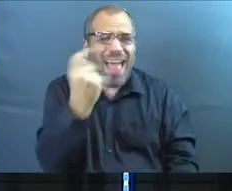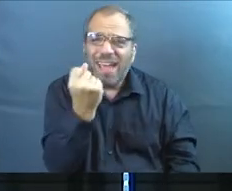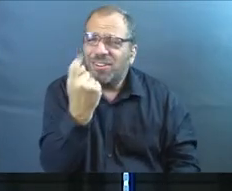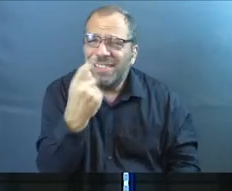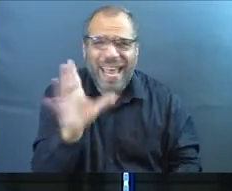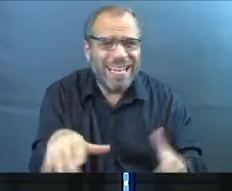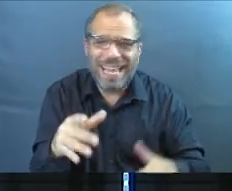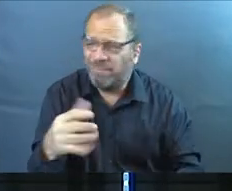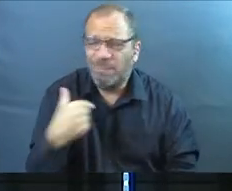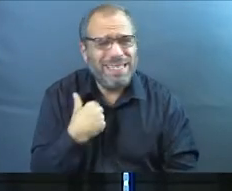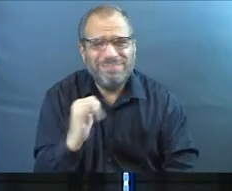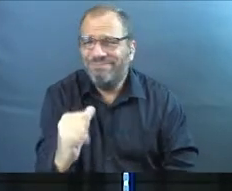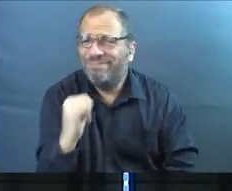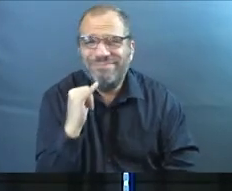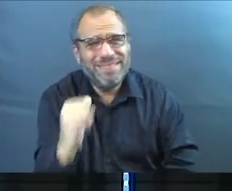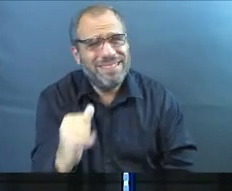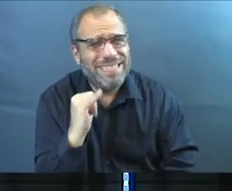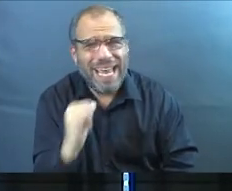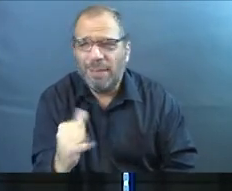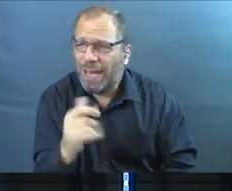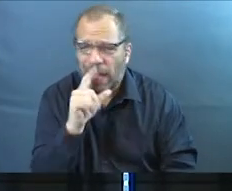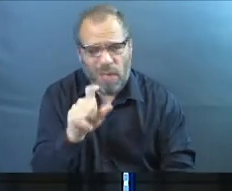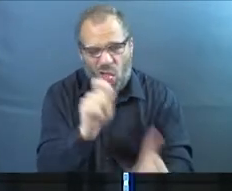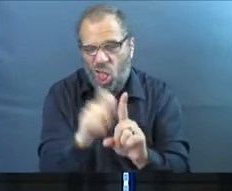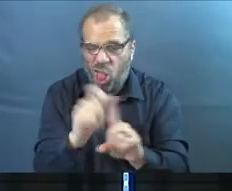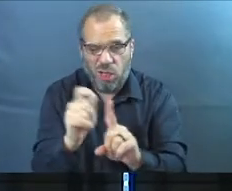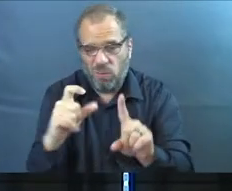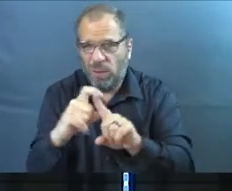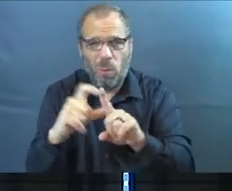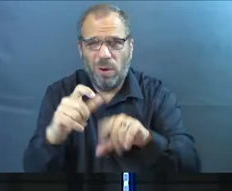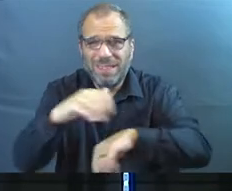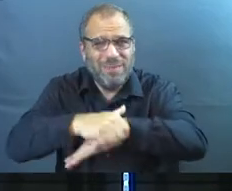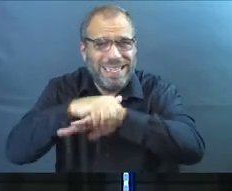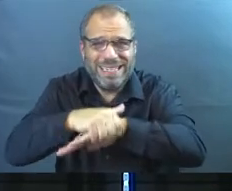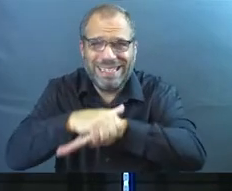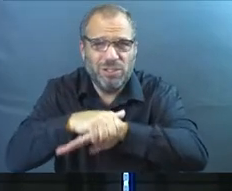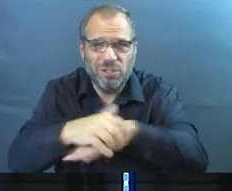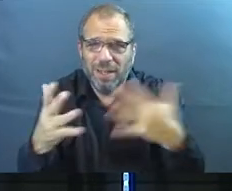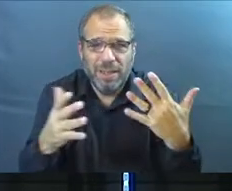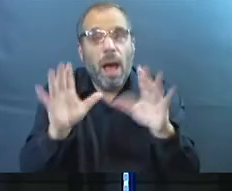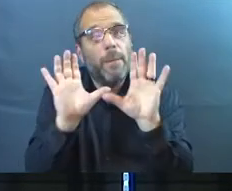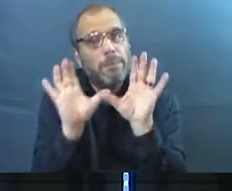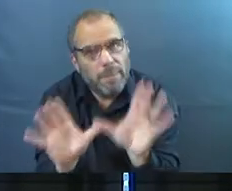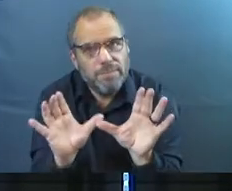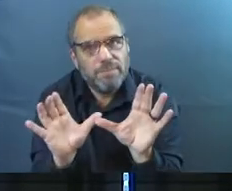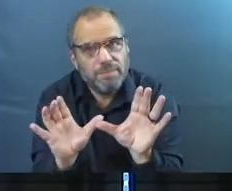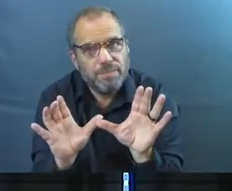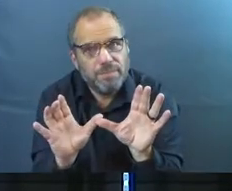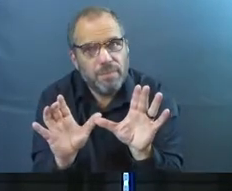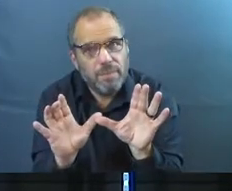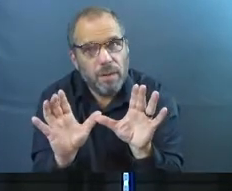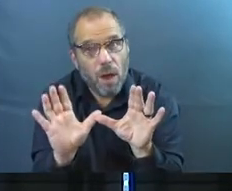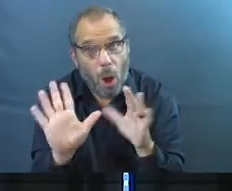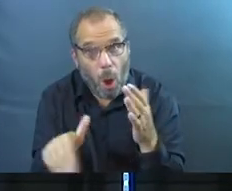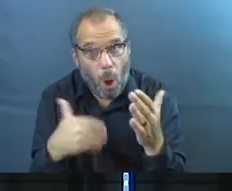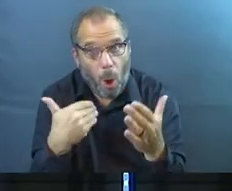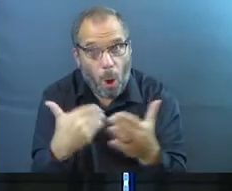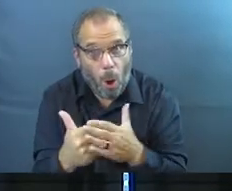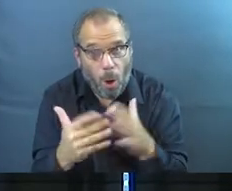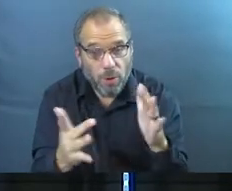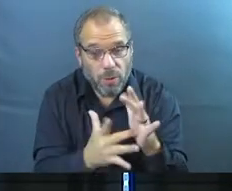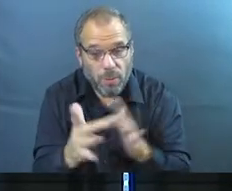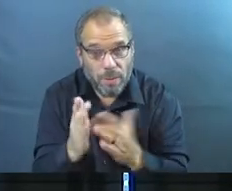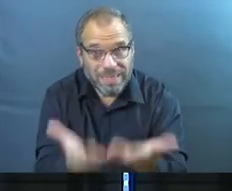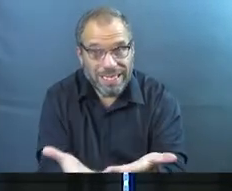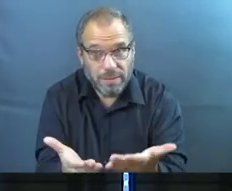And it's weird. And I talk that way too. And I'm not trying to like pick on the way that we talk. But just understand that all the promises in the